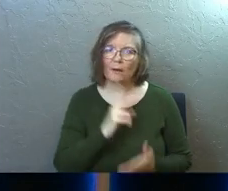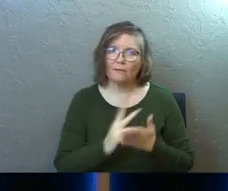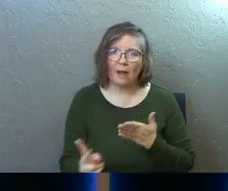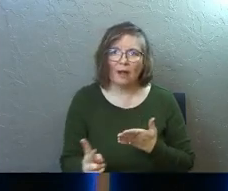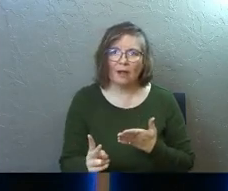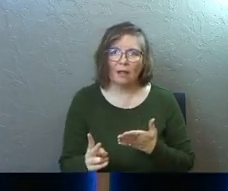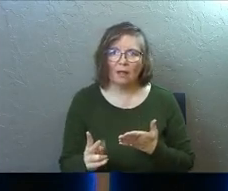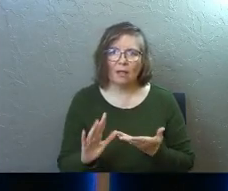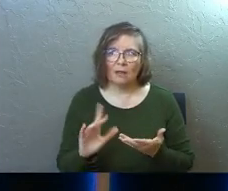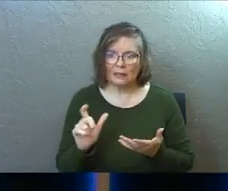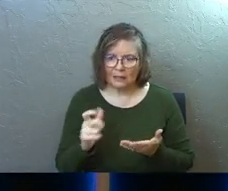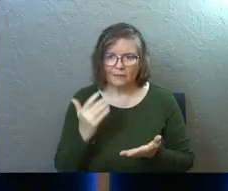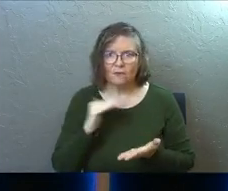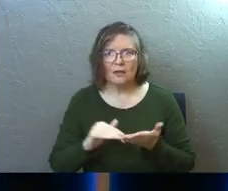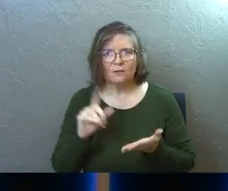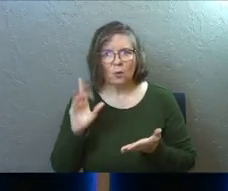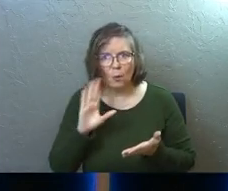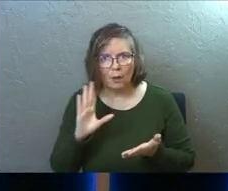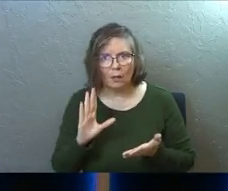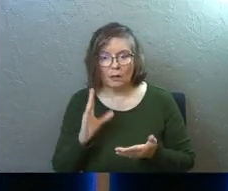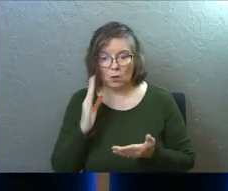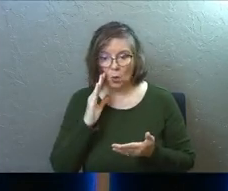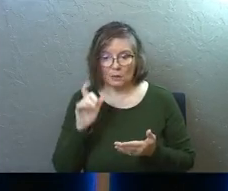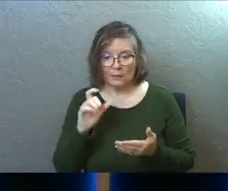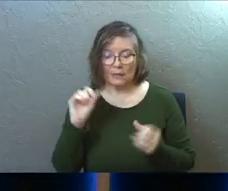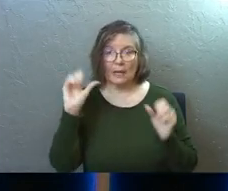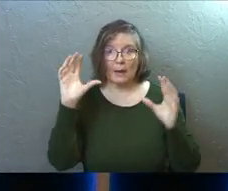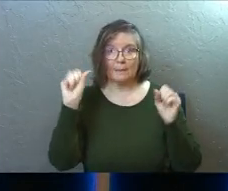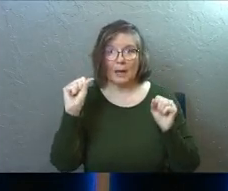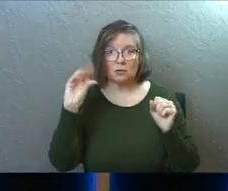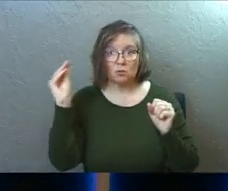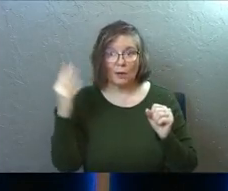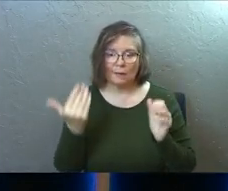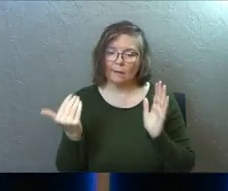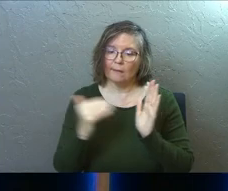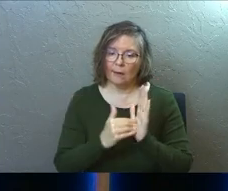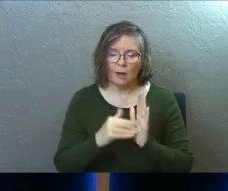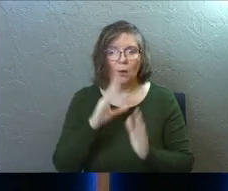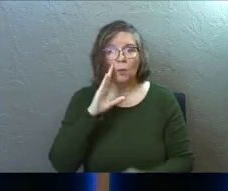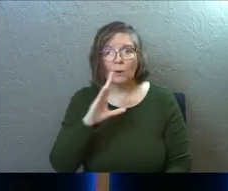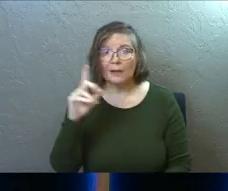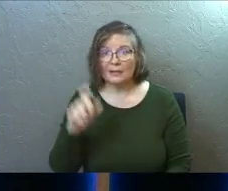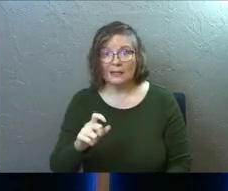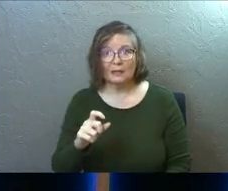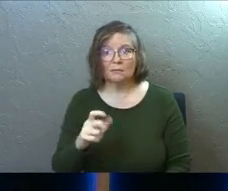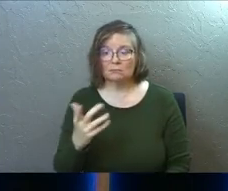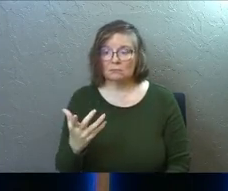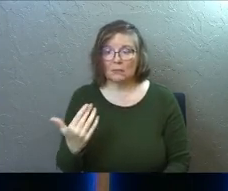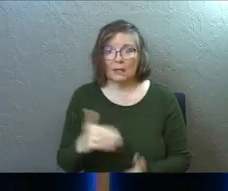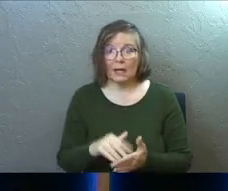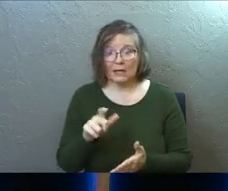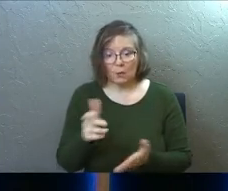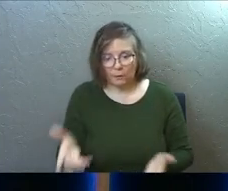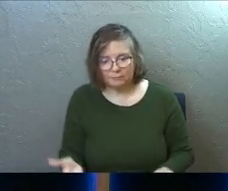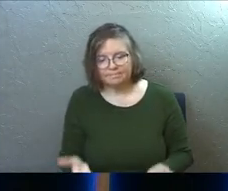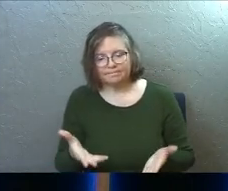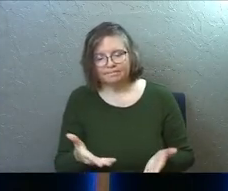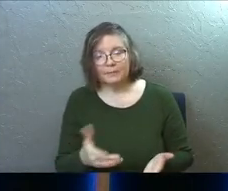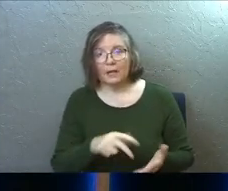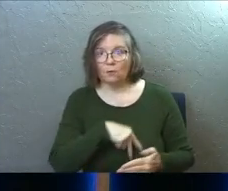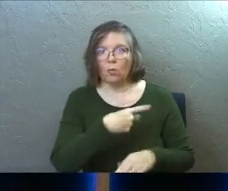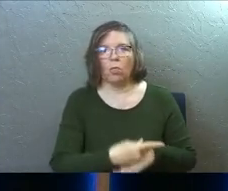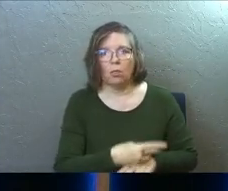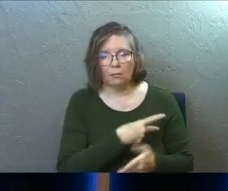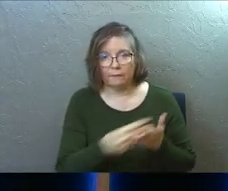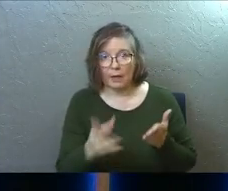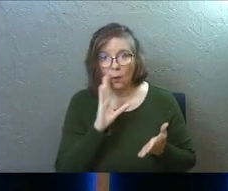fail. And he knows you're going to need forgiveness. And he knows you're going to need amazing grace all over again. You're absolutely going to need all of that. He's going to have to pick you back up because you're not going to be able to